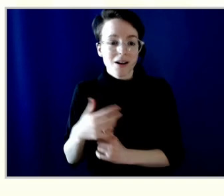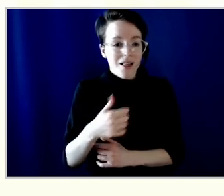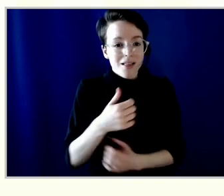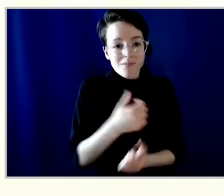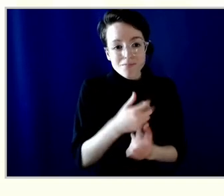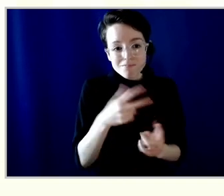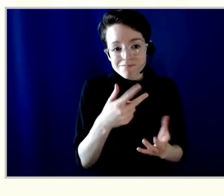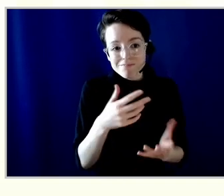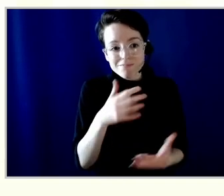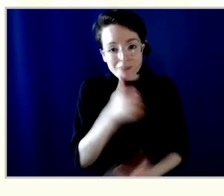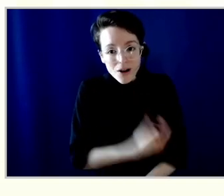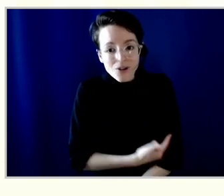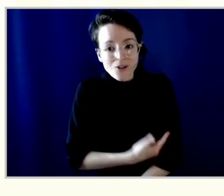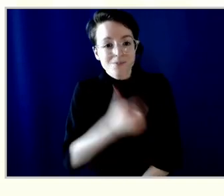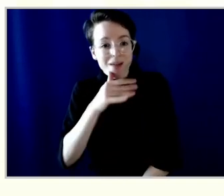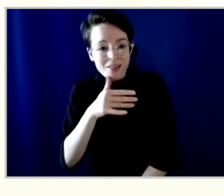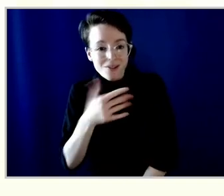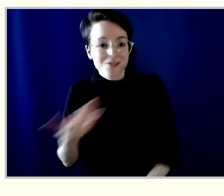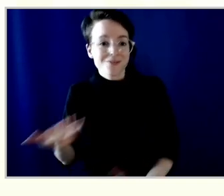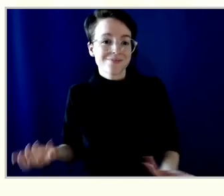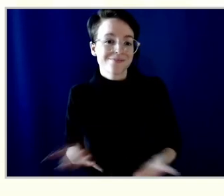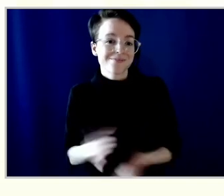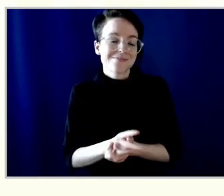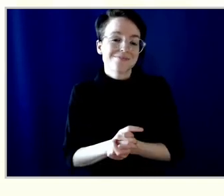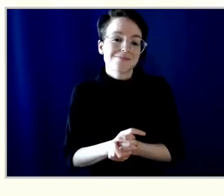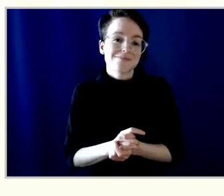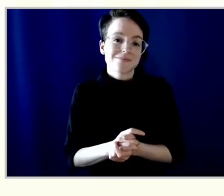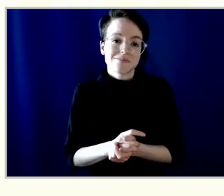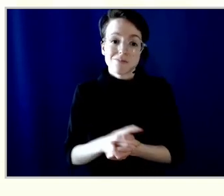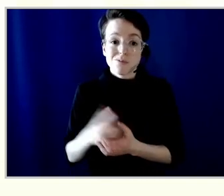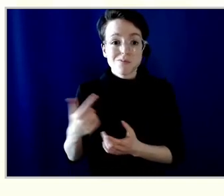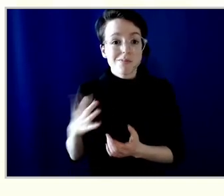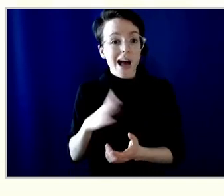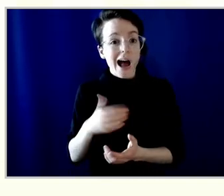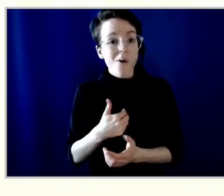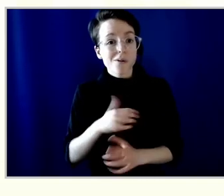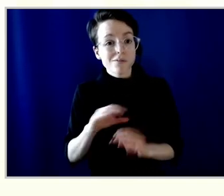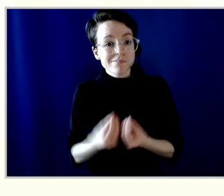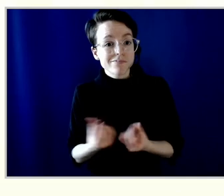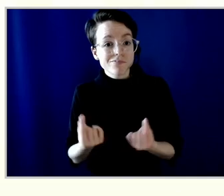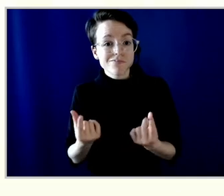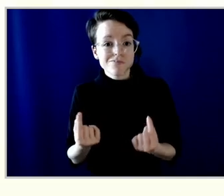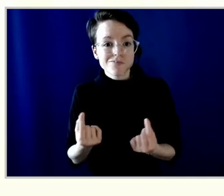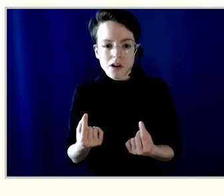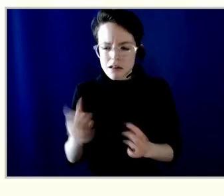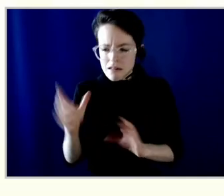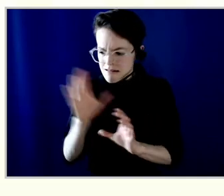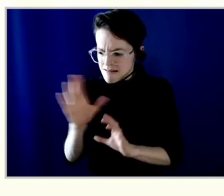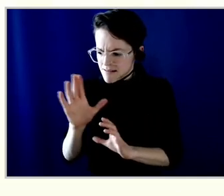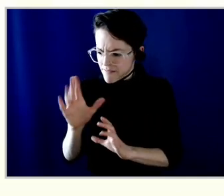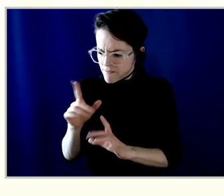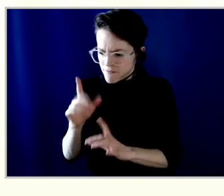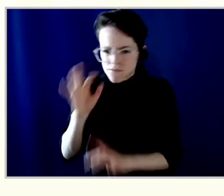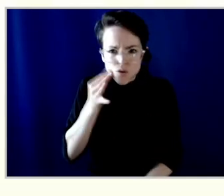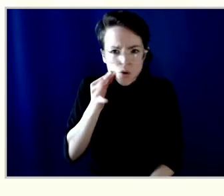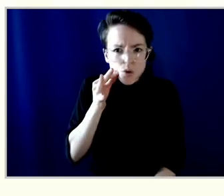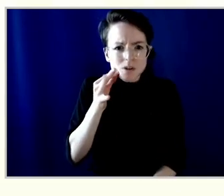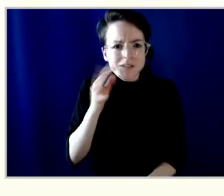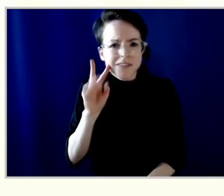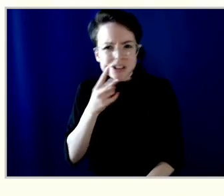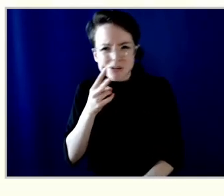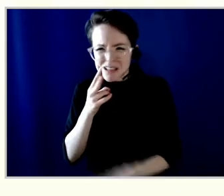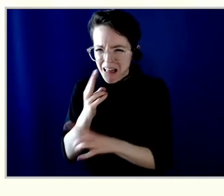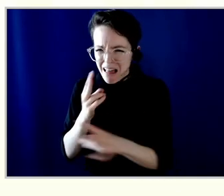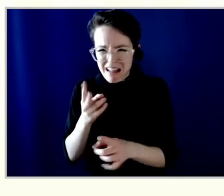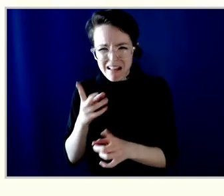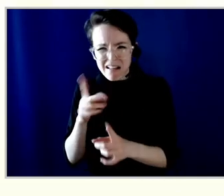misshapen fruits and vegetables. We rescue them from our partner farms and produce markets in an effort to avoid them from going into